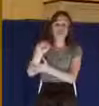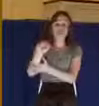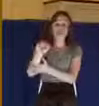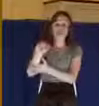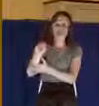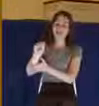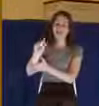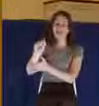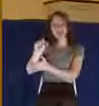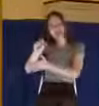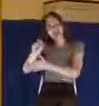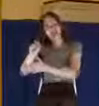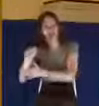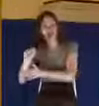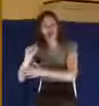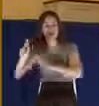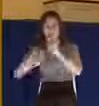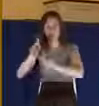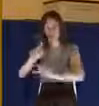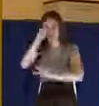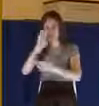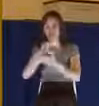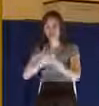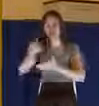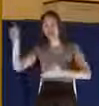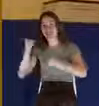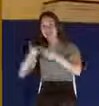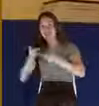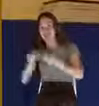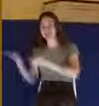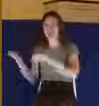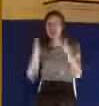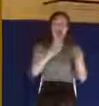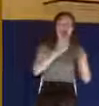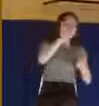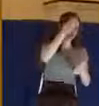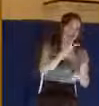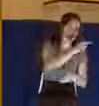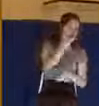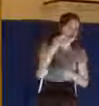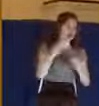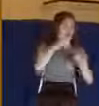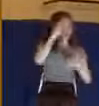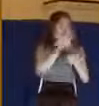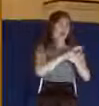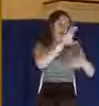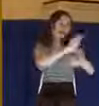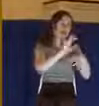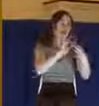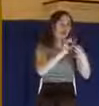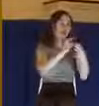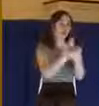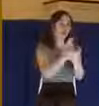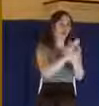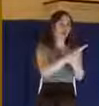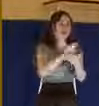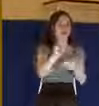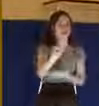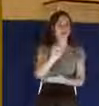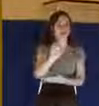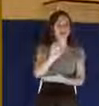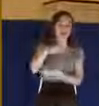Catholics believe it to be the Church of the Holy Sepulcher. And there, frankly, are good arguments on both sides